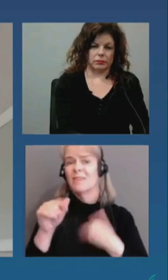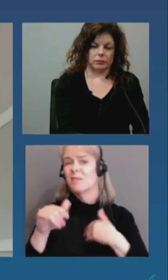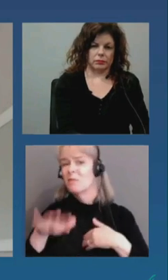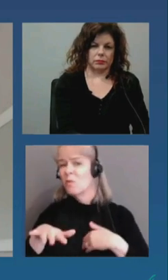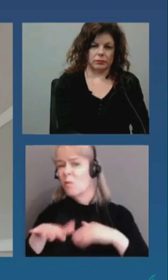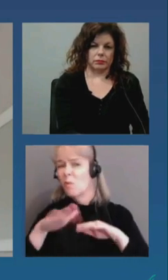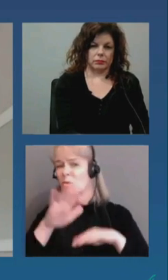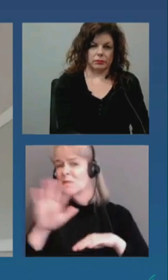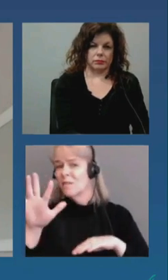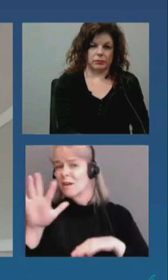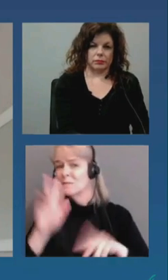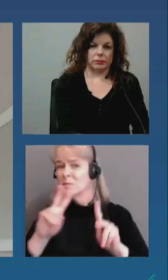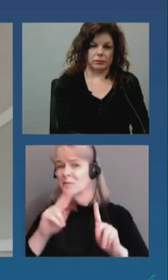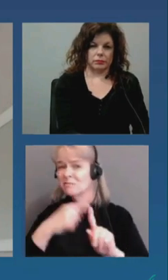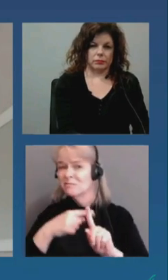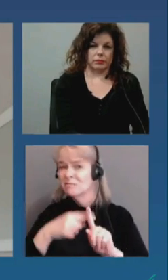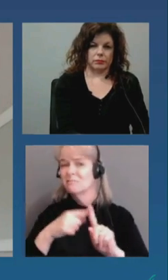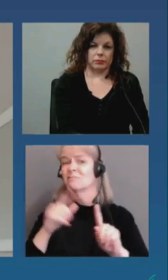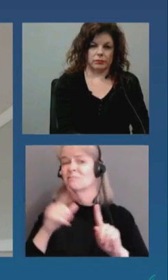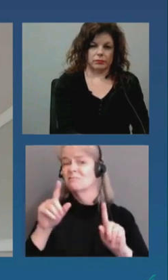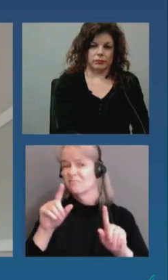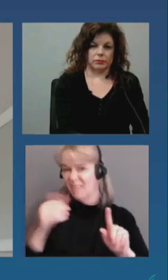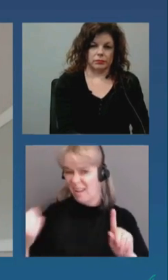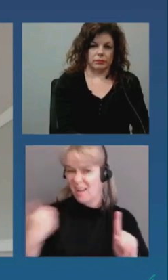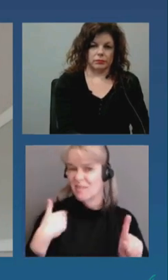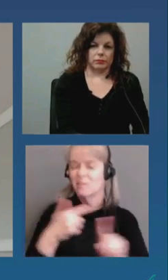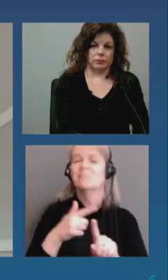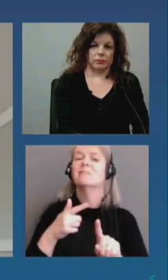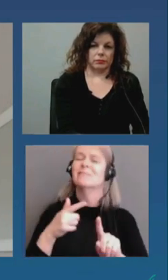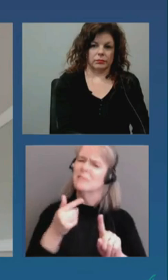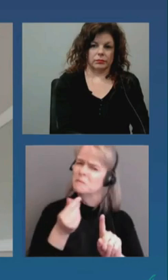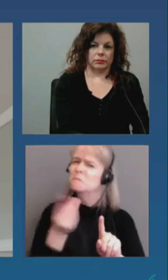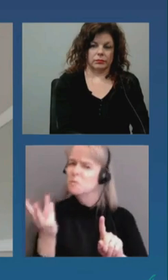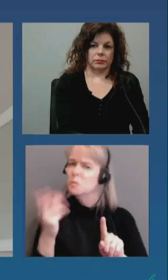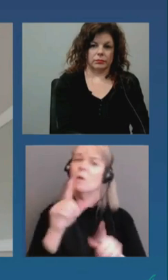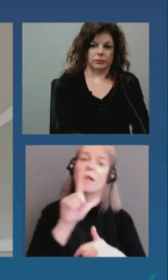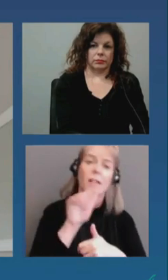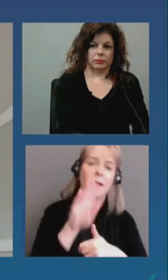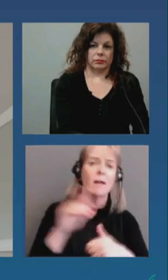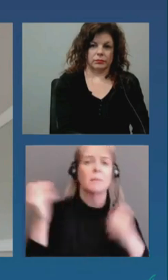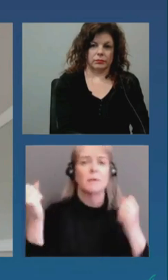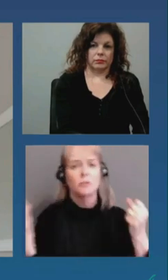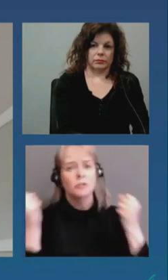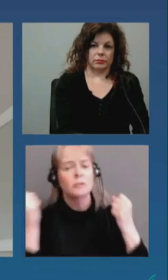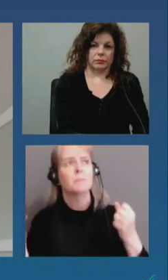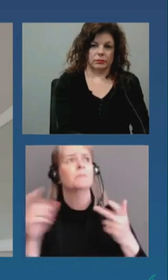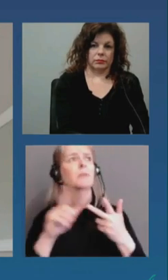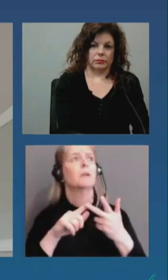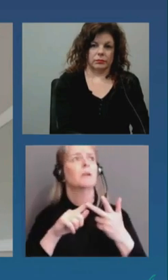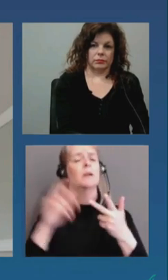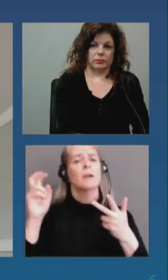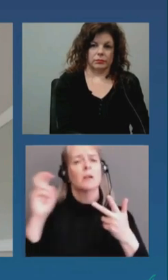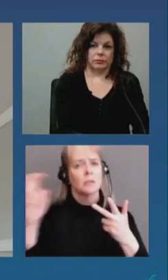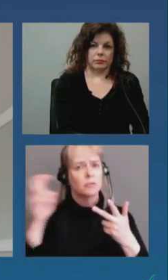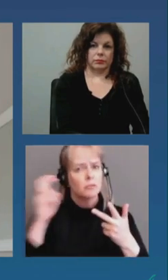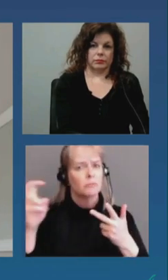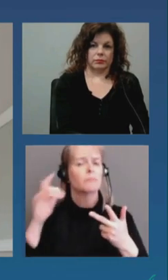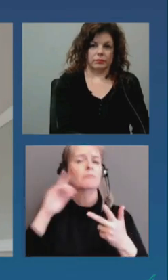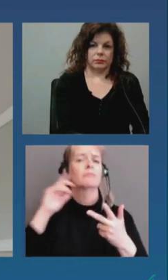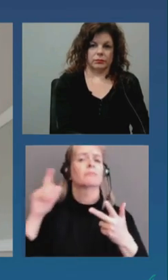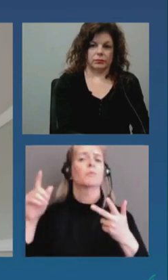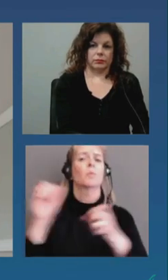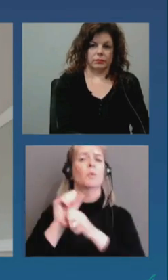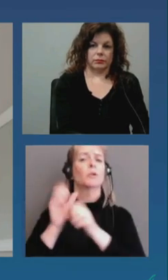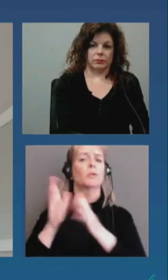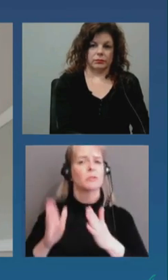include a lab, a gym, two transportation operations, two construction companies, and five